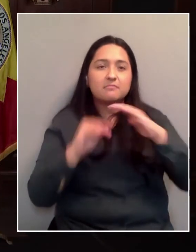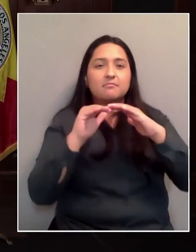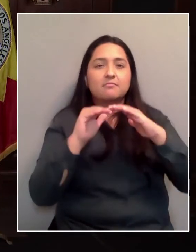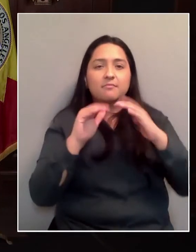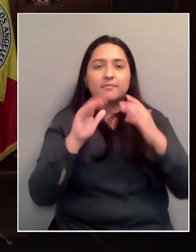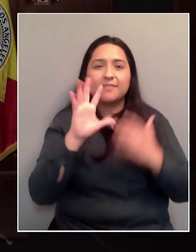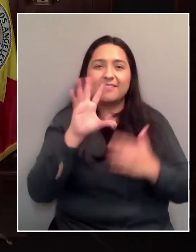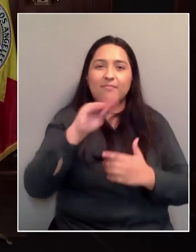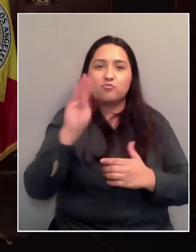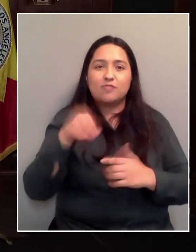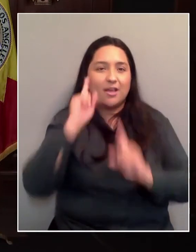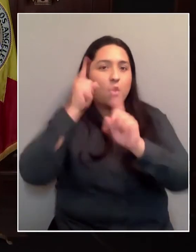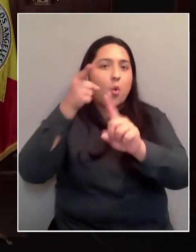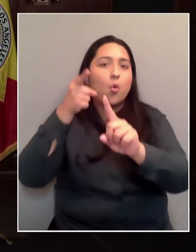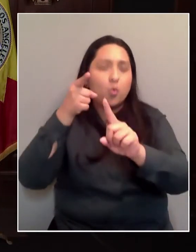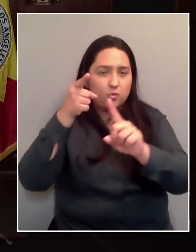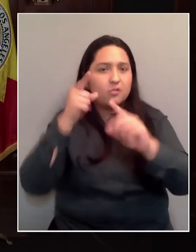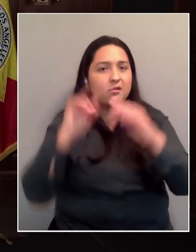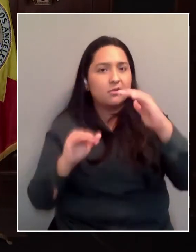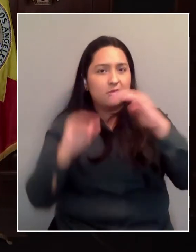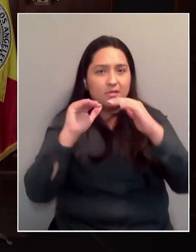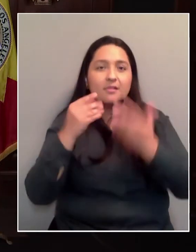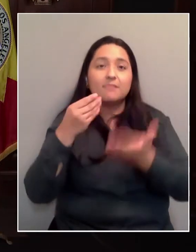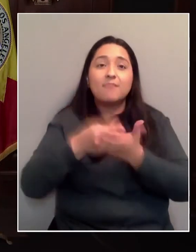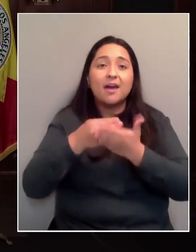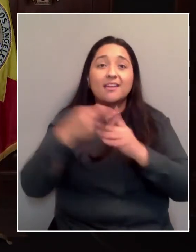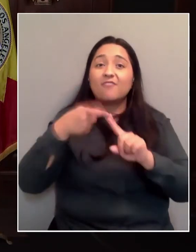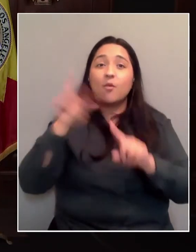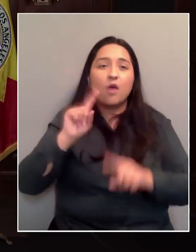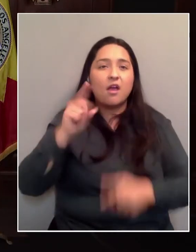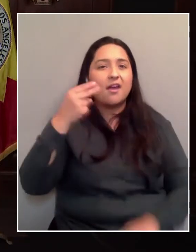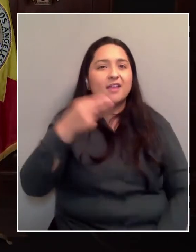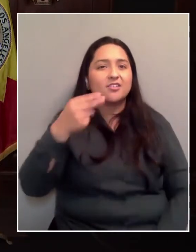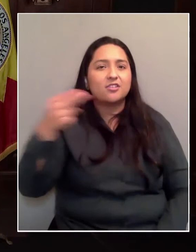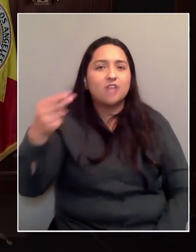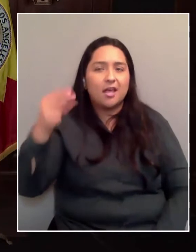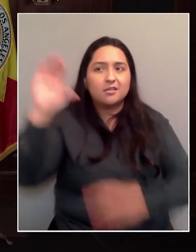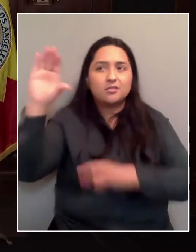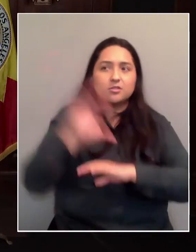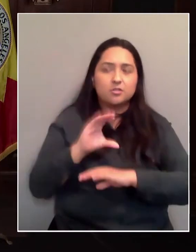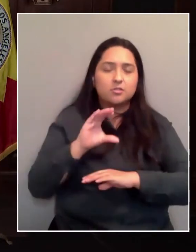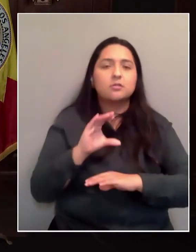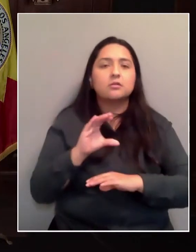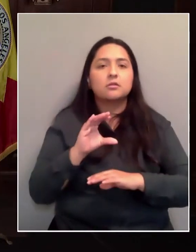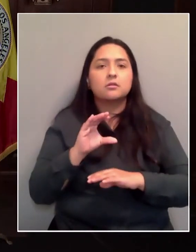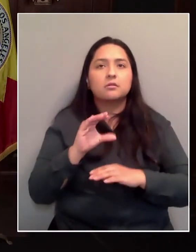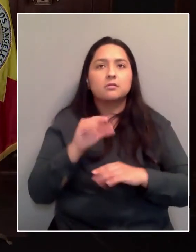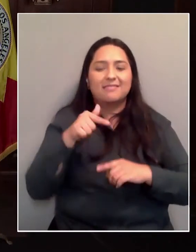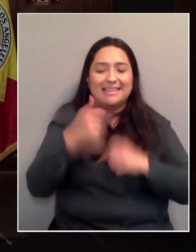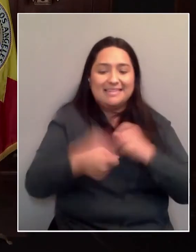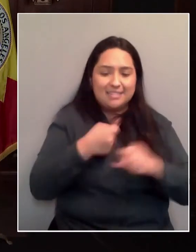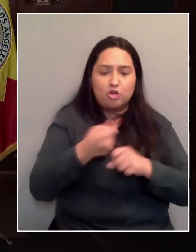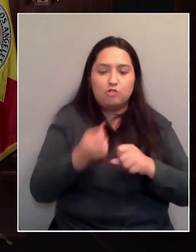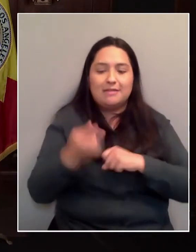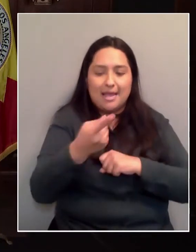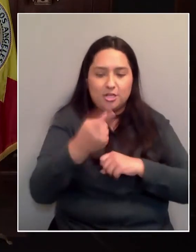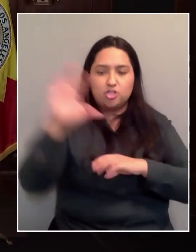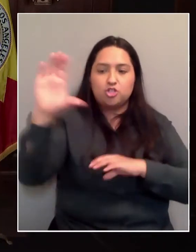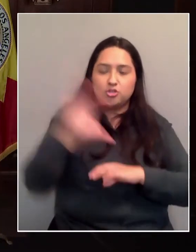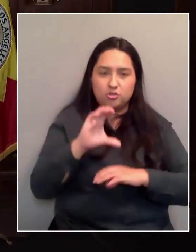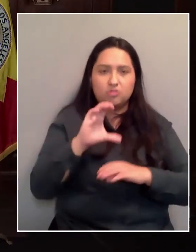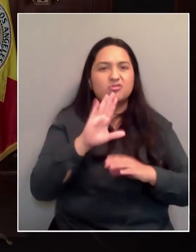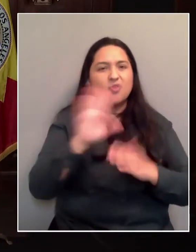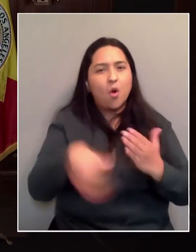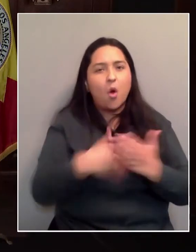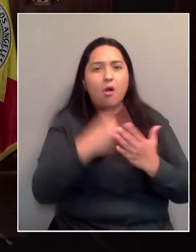into money flowing from HHH this coming year or coming this year and next year. So those are all parts of it.